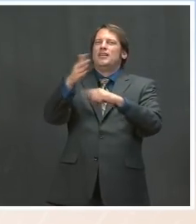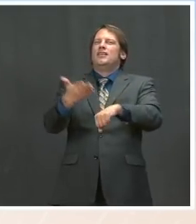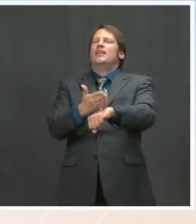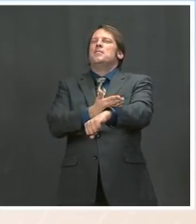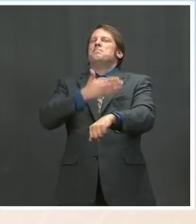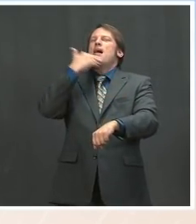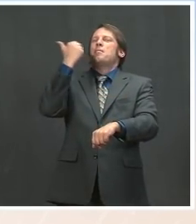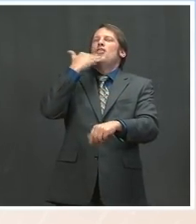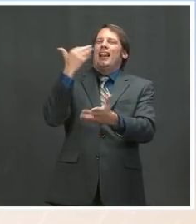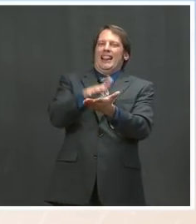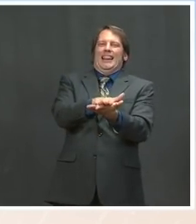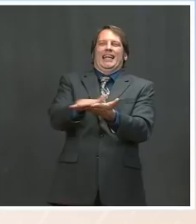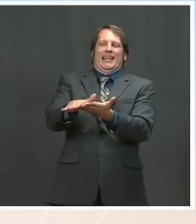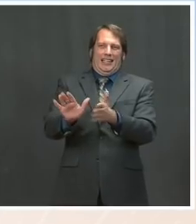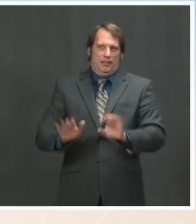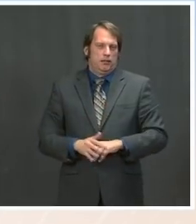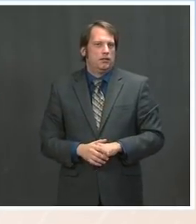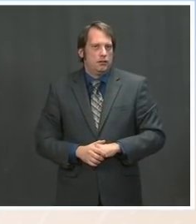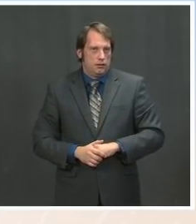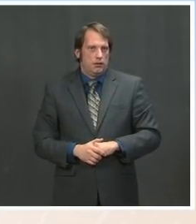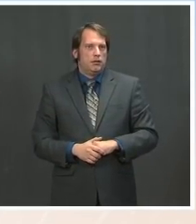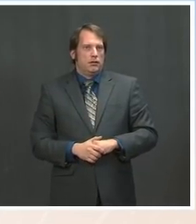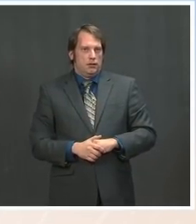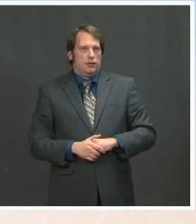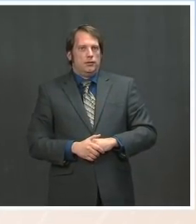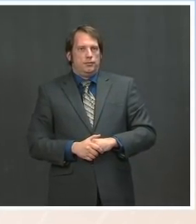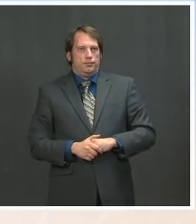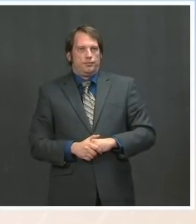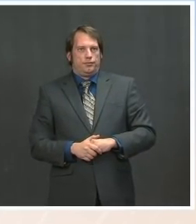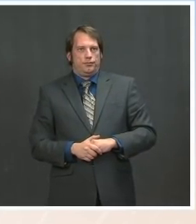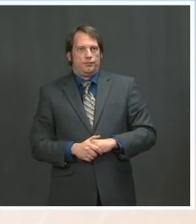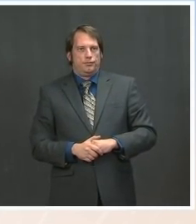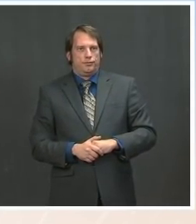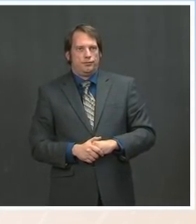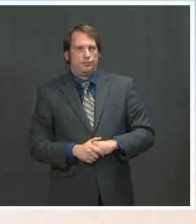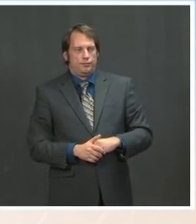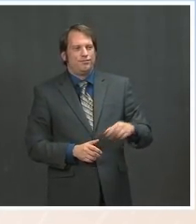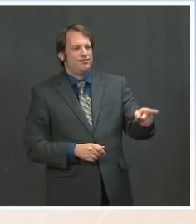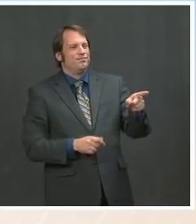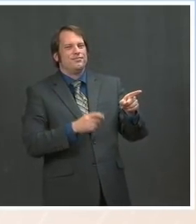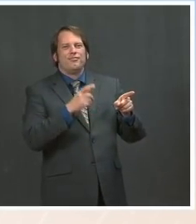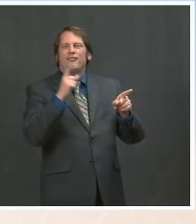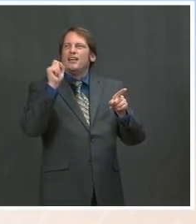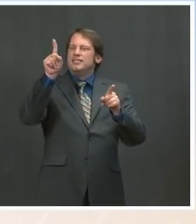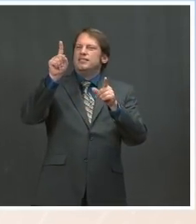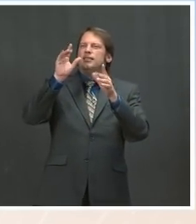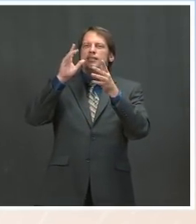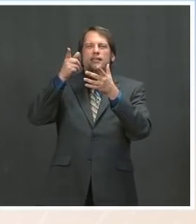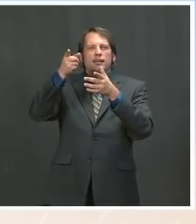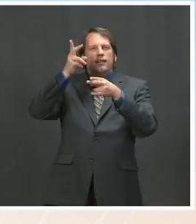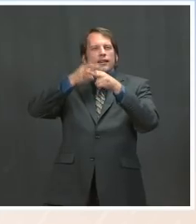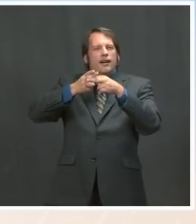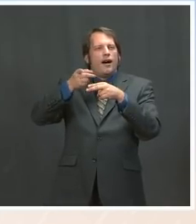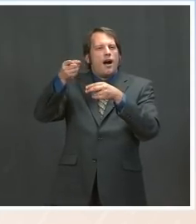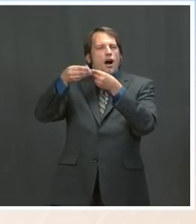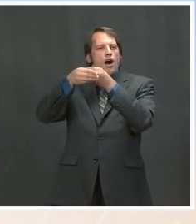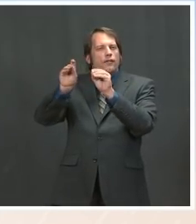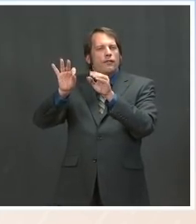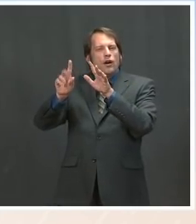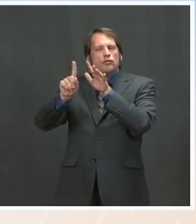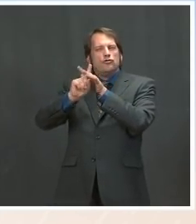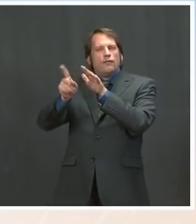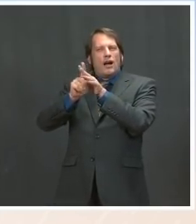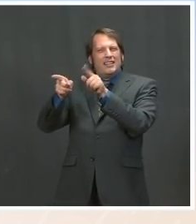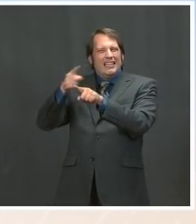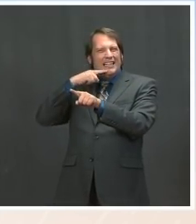mentioned the Office of Refugee Resettlement that it's exhausted its funding. Do you expect the administration to ask for some type of supplemental